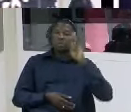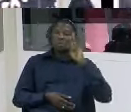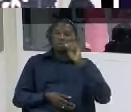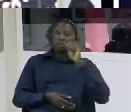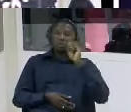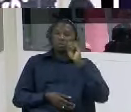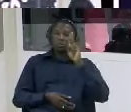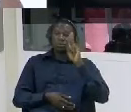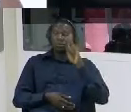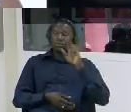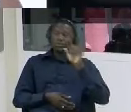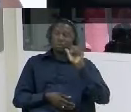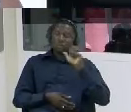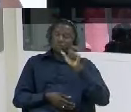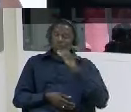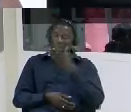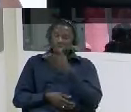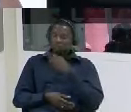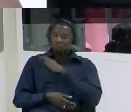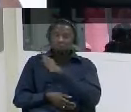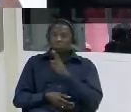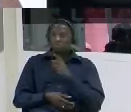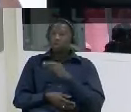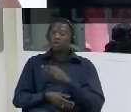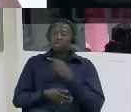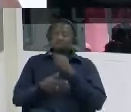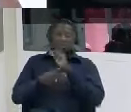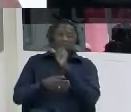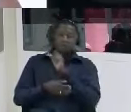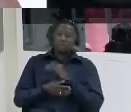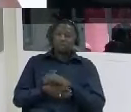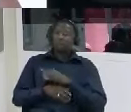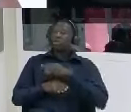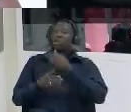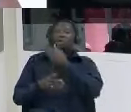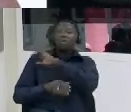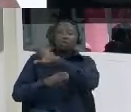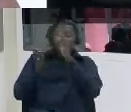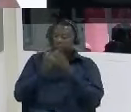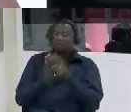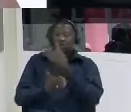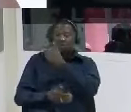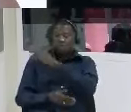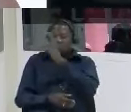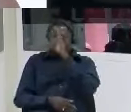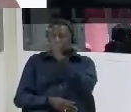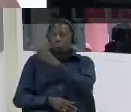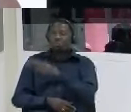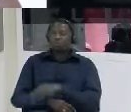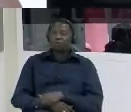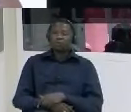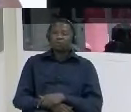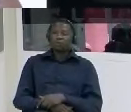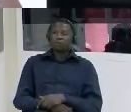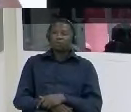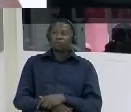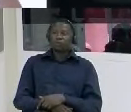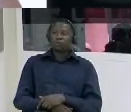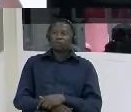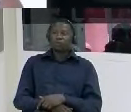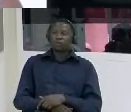are you saying that uh the same panel of investigators that were investigating you and interrogating you